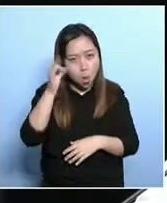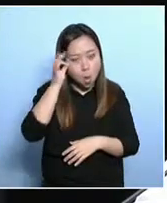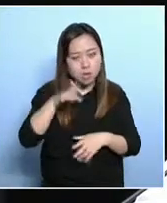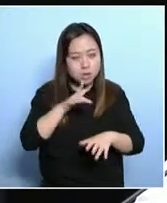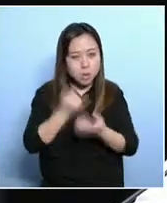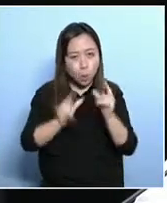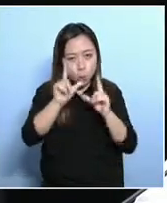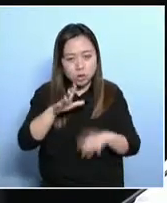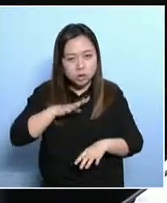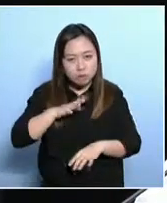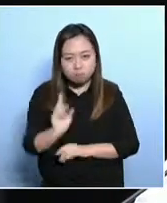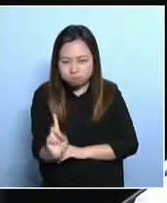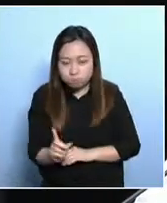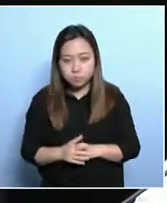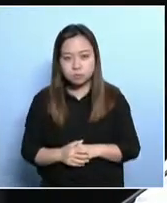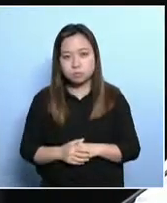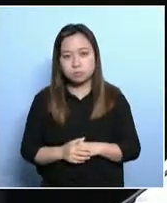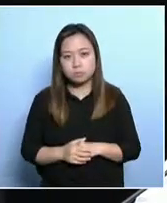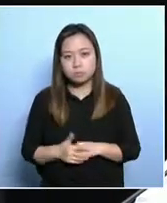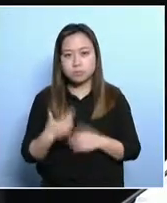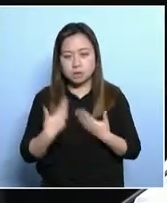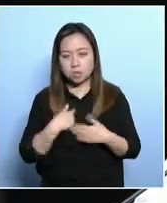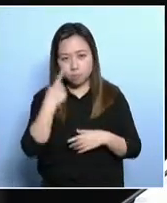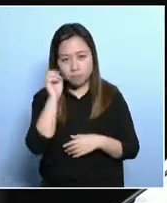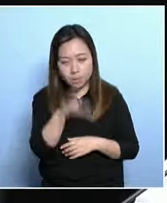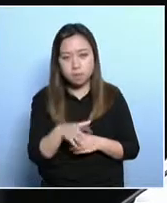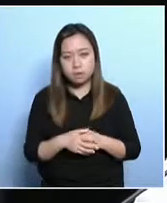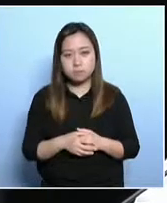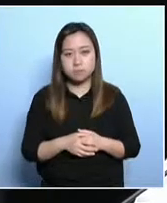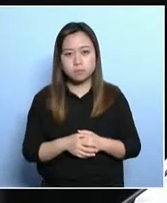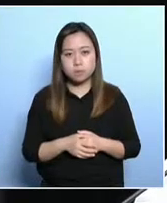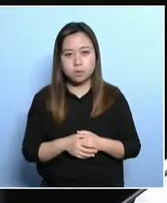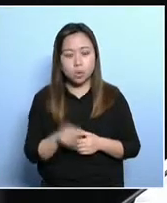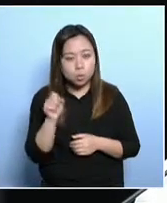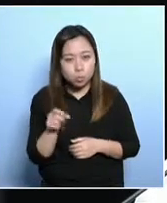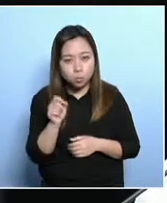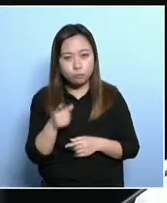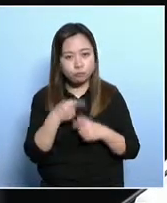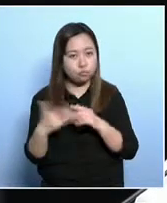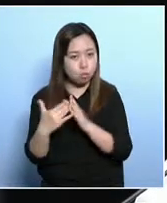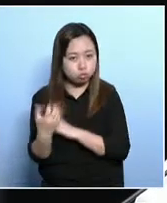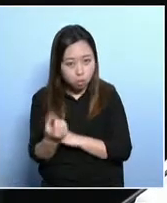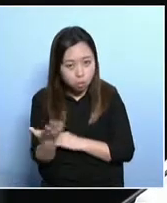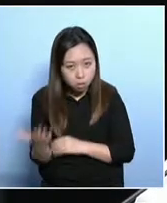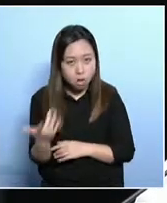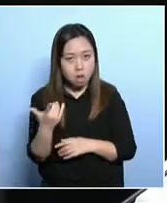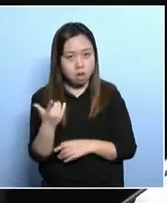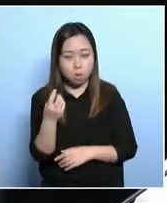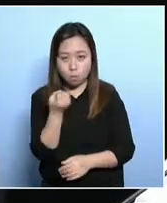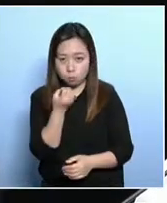-dimensionally determine how the poor are living. Perhaps the